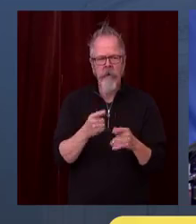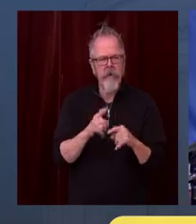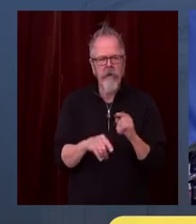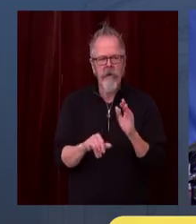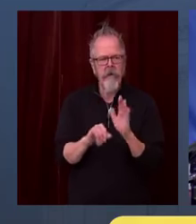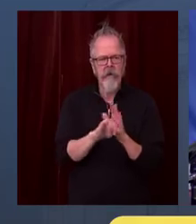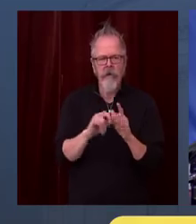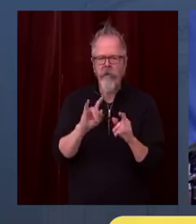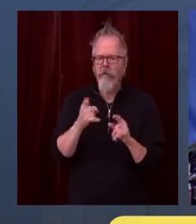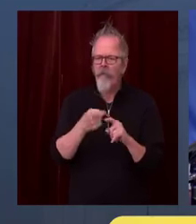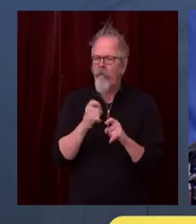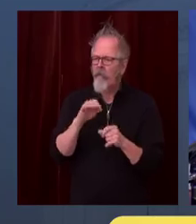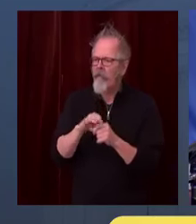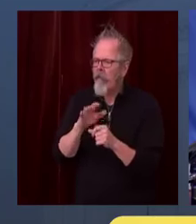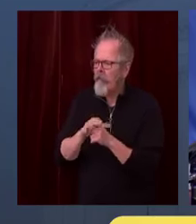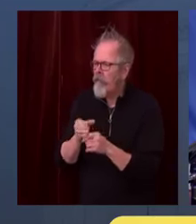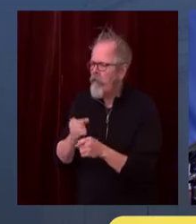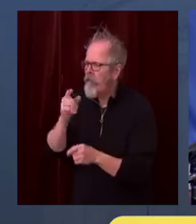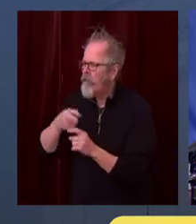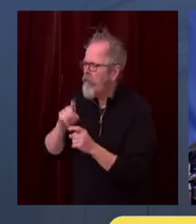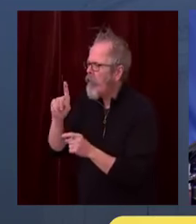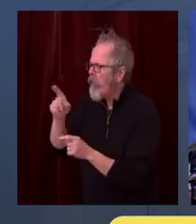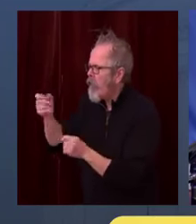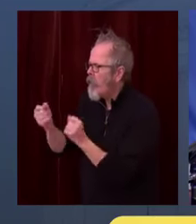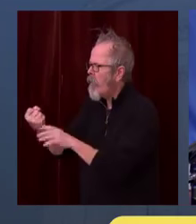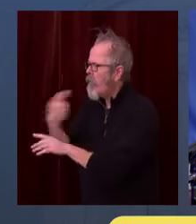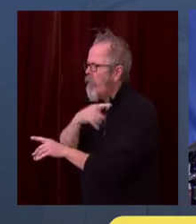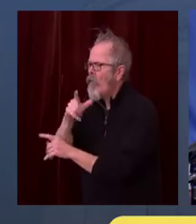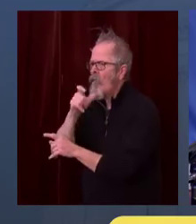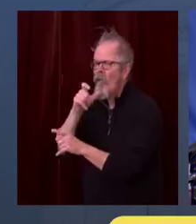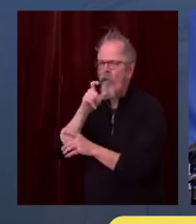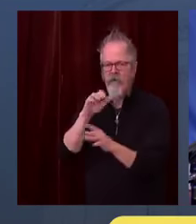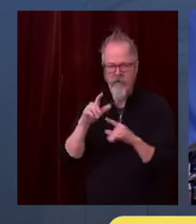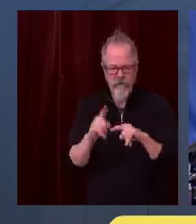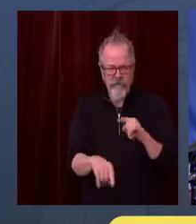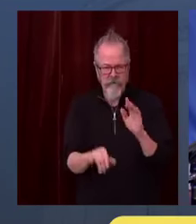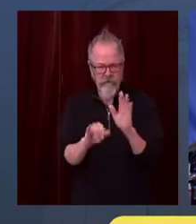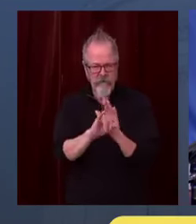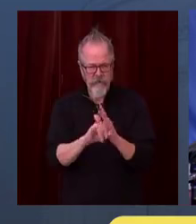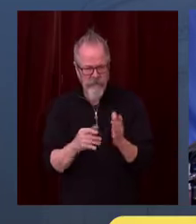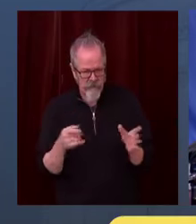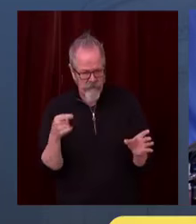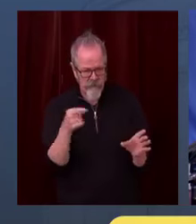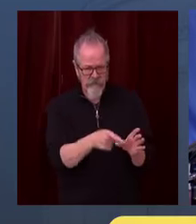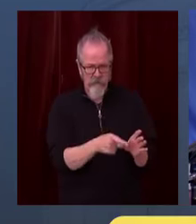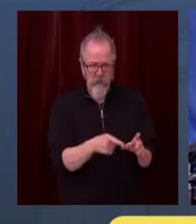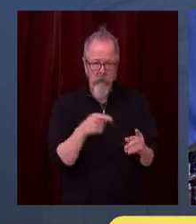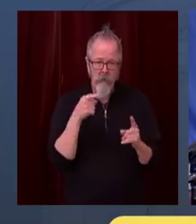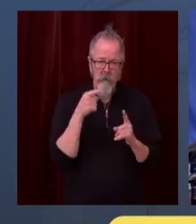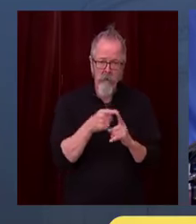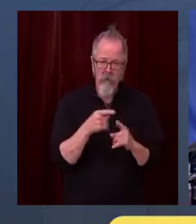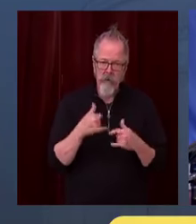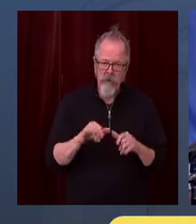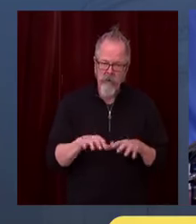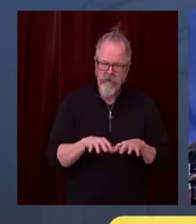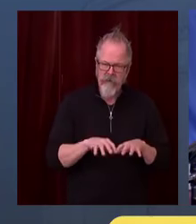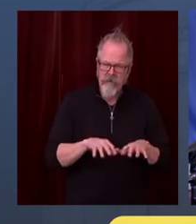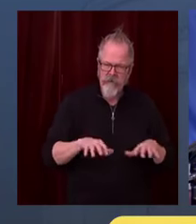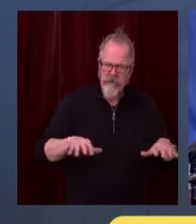to be doing that right now, even if it's only one house or one restaurant. That's essentially what we're saying.